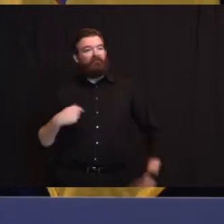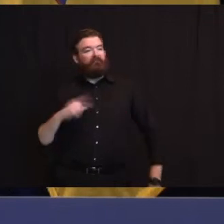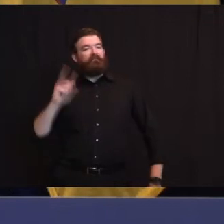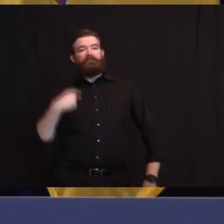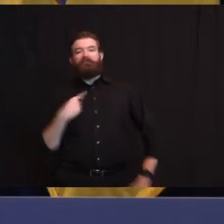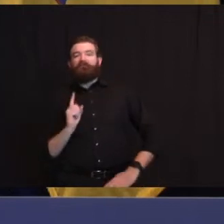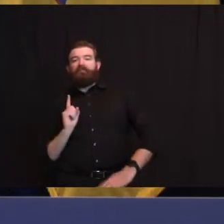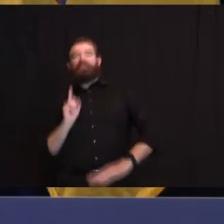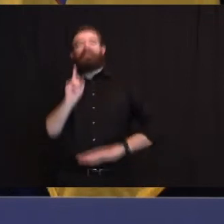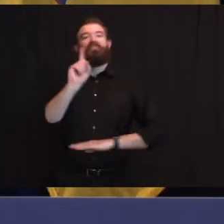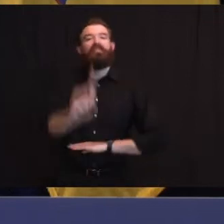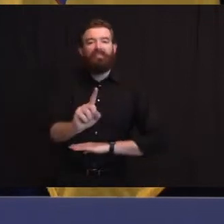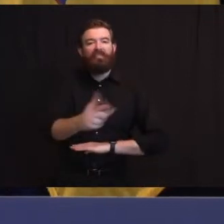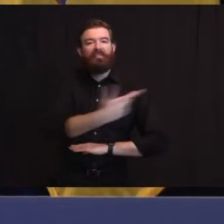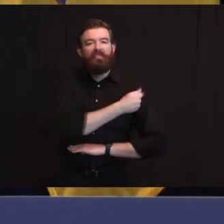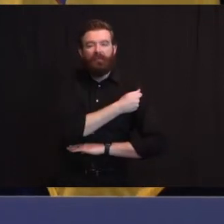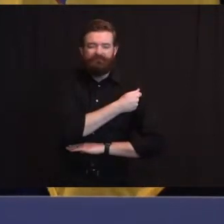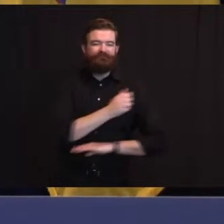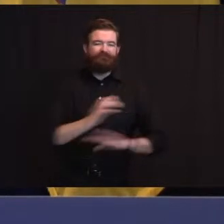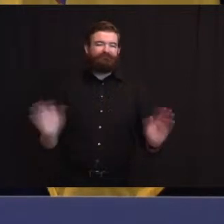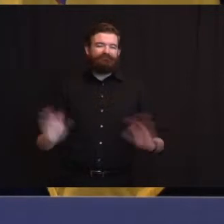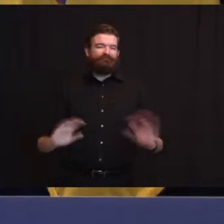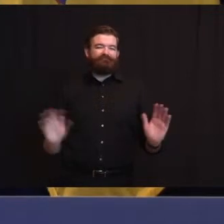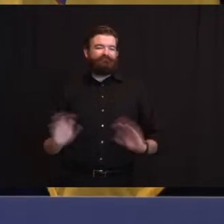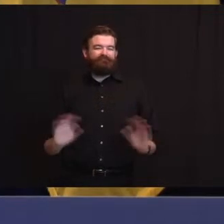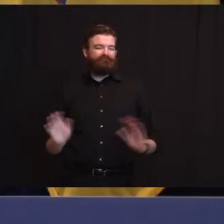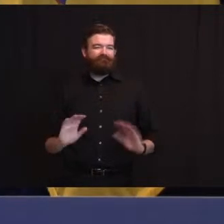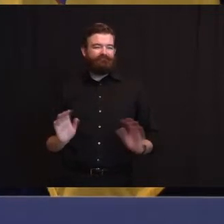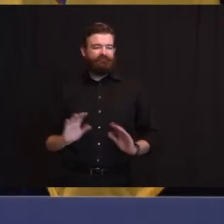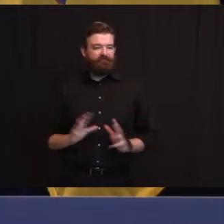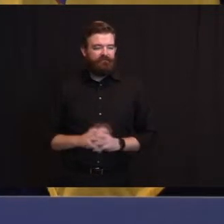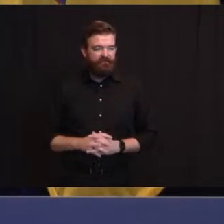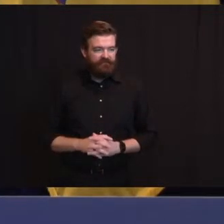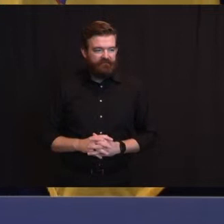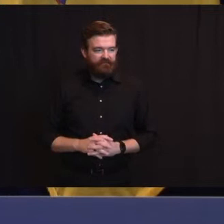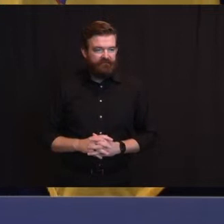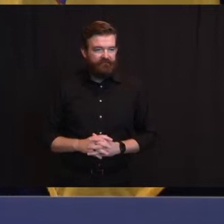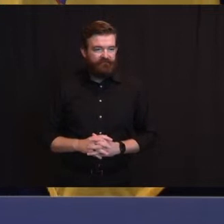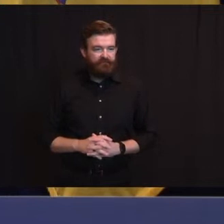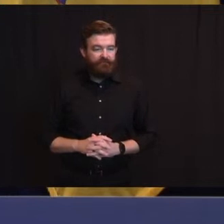Rob, again, studiously watching and has weighed in on your second question.